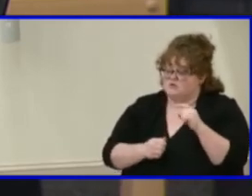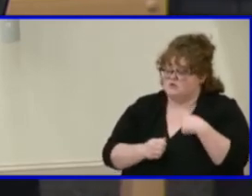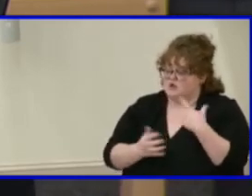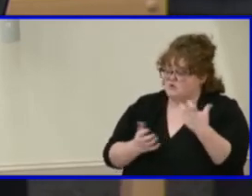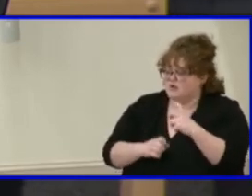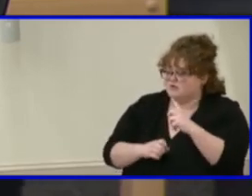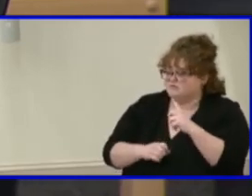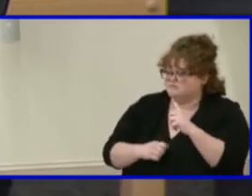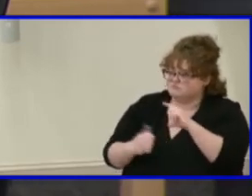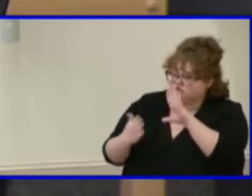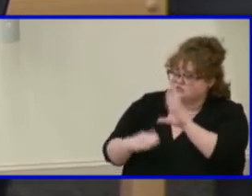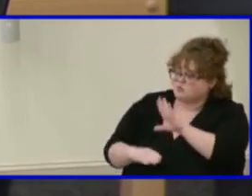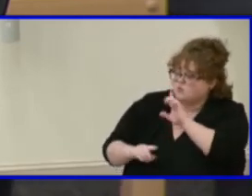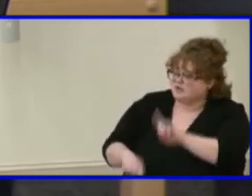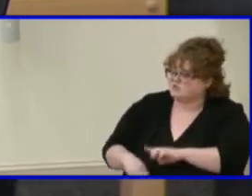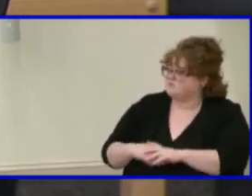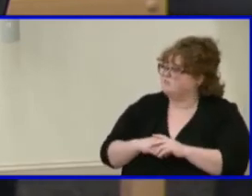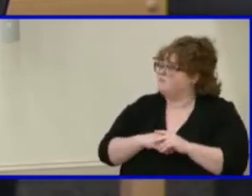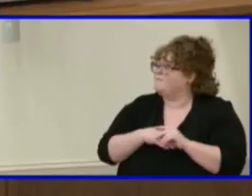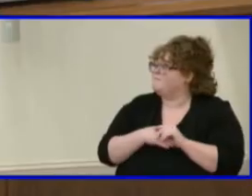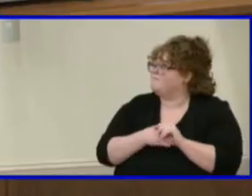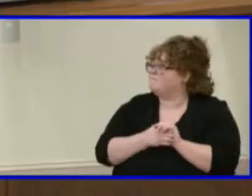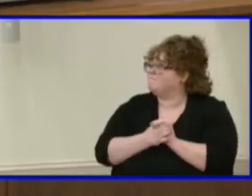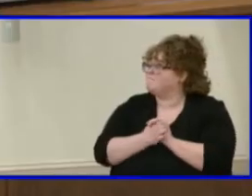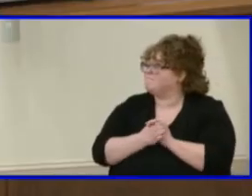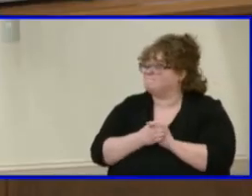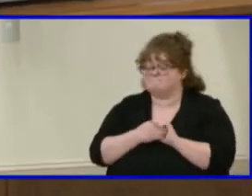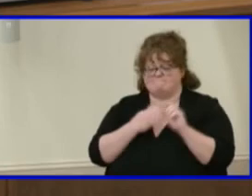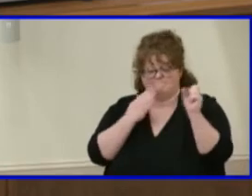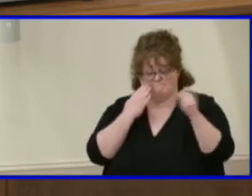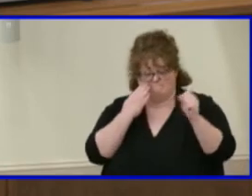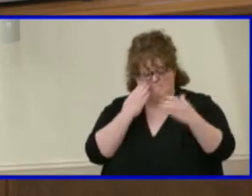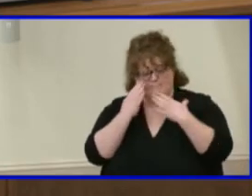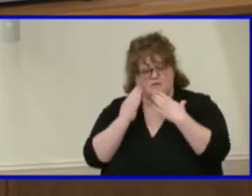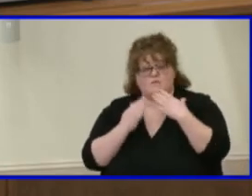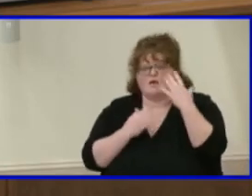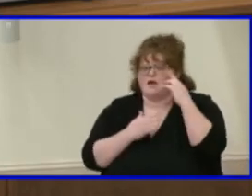Okay, thank you. I know, I know we have a lot of interested folks, so.